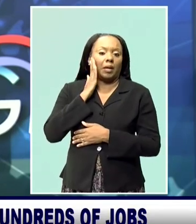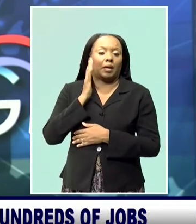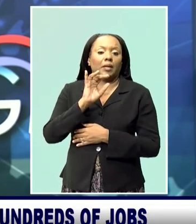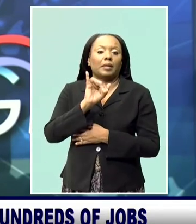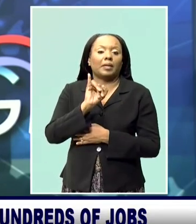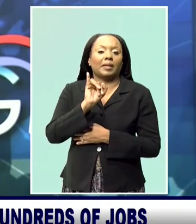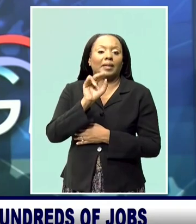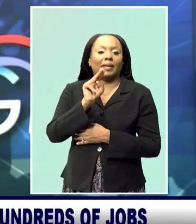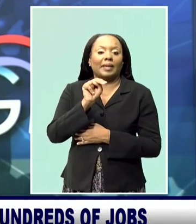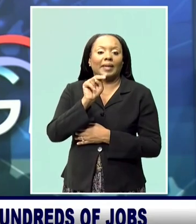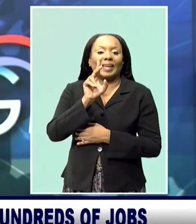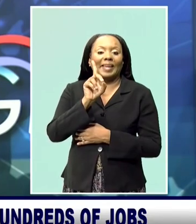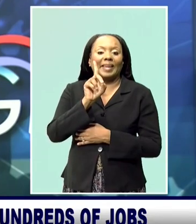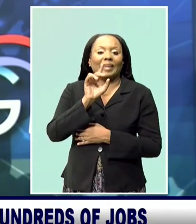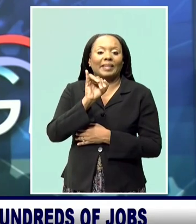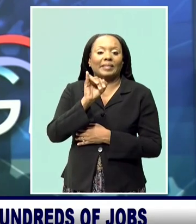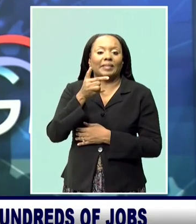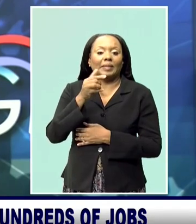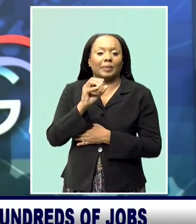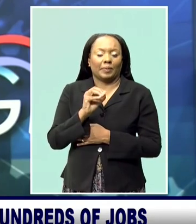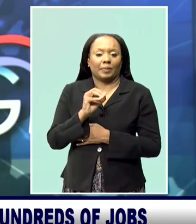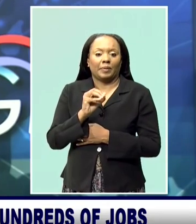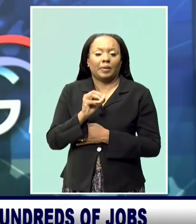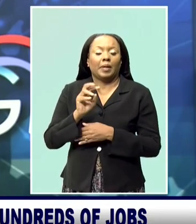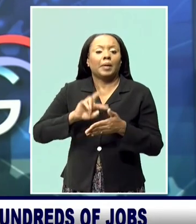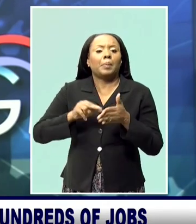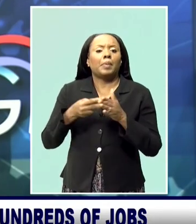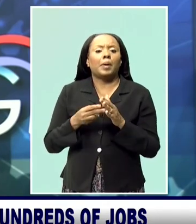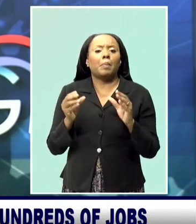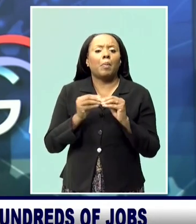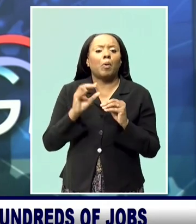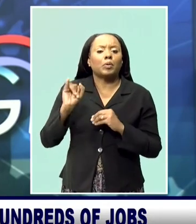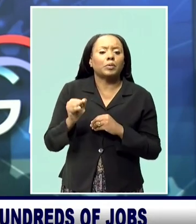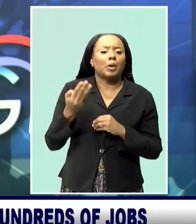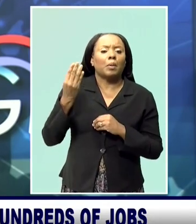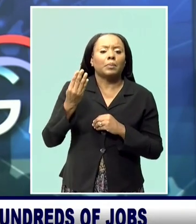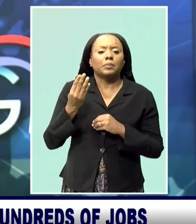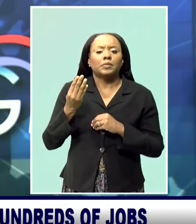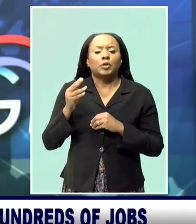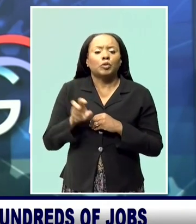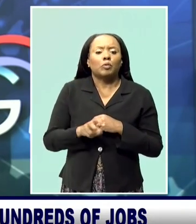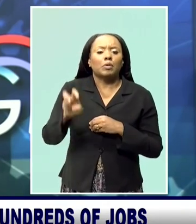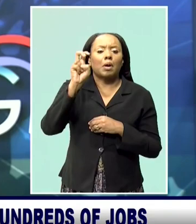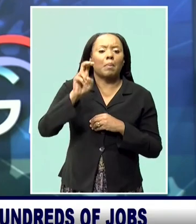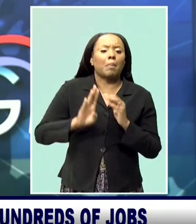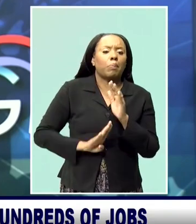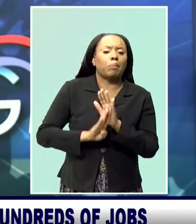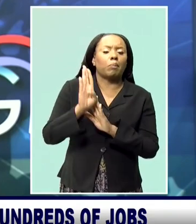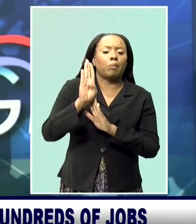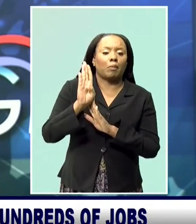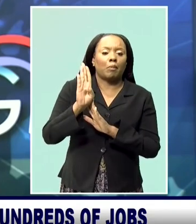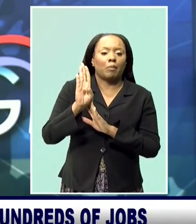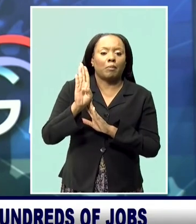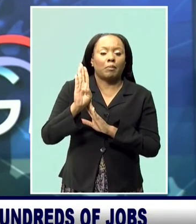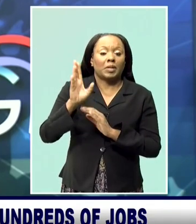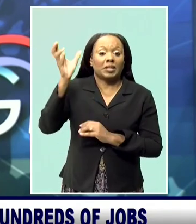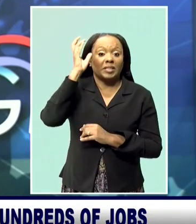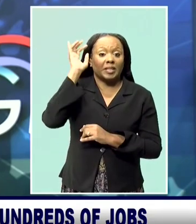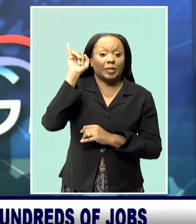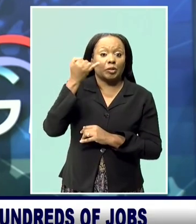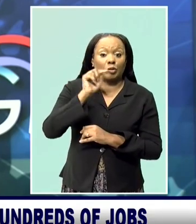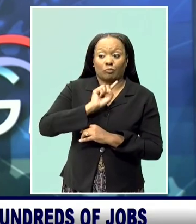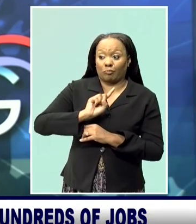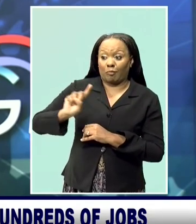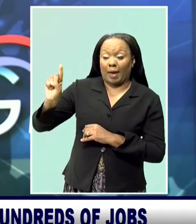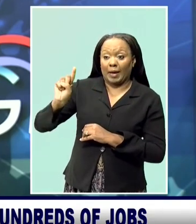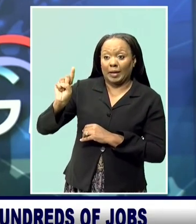here in Barbados is set to create hundreds of jobs and grow Barbados' tourism offering. Shane Jones was on location this morning as